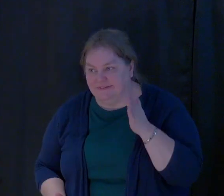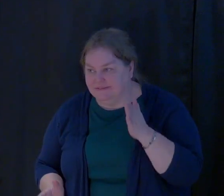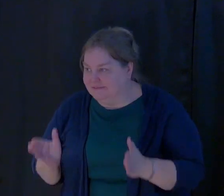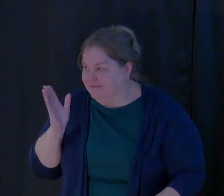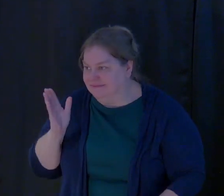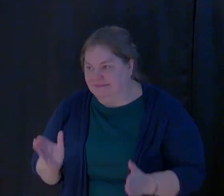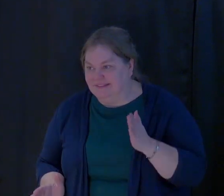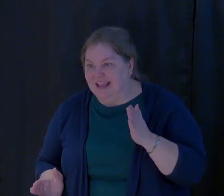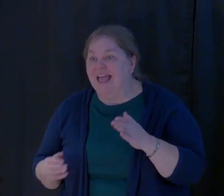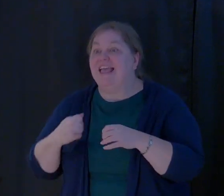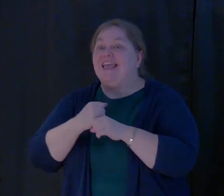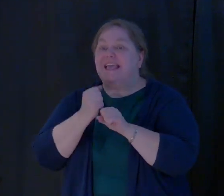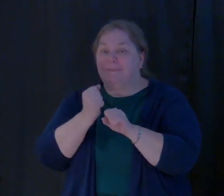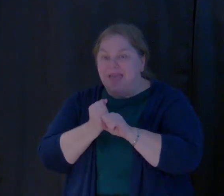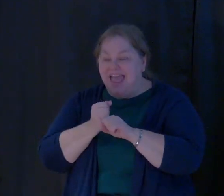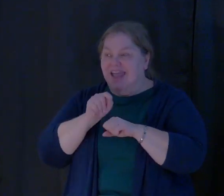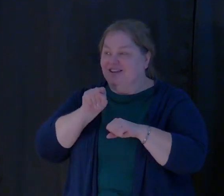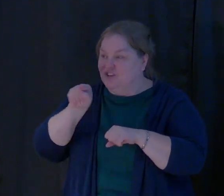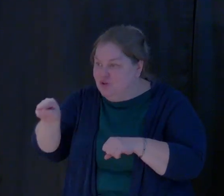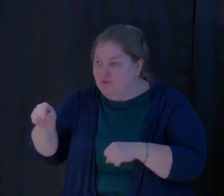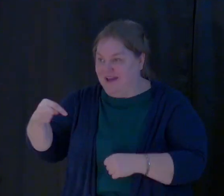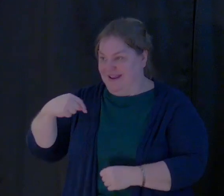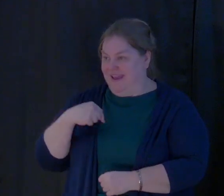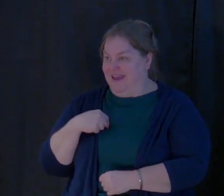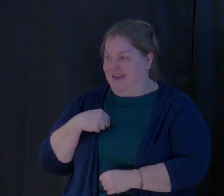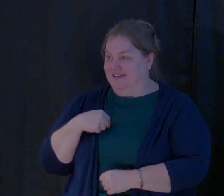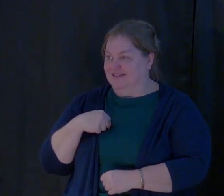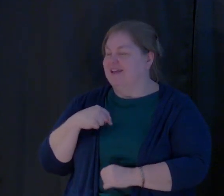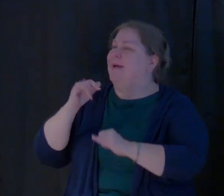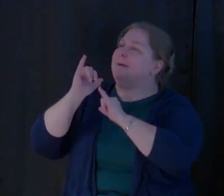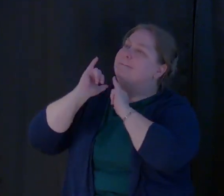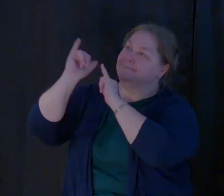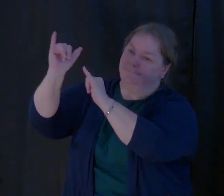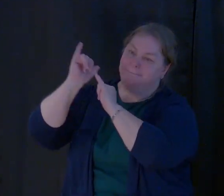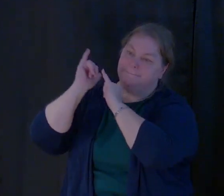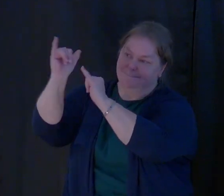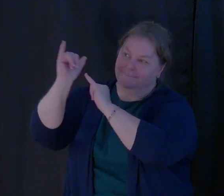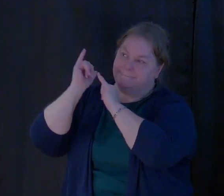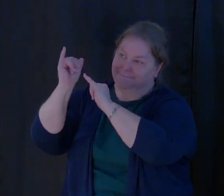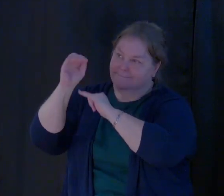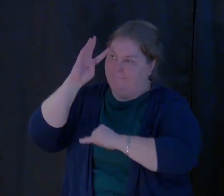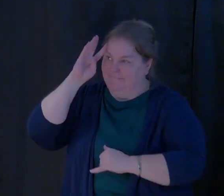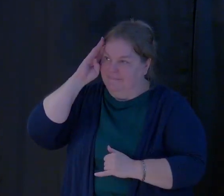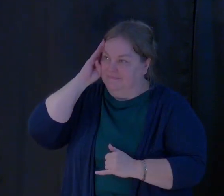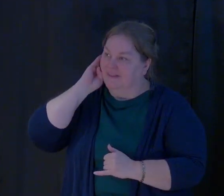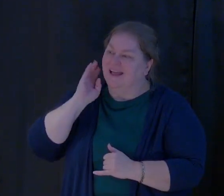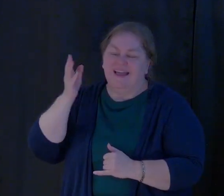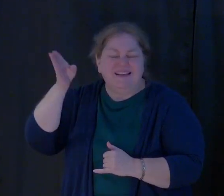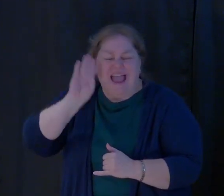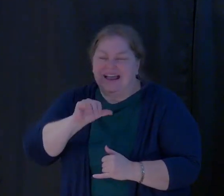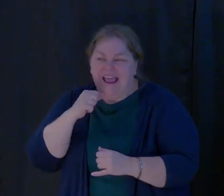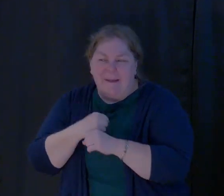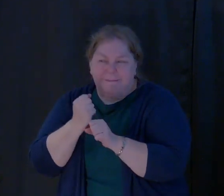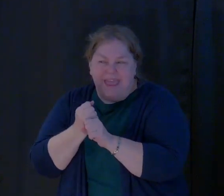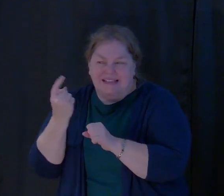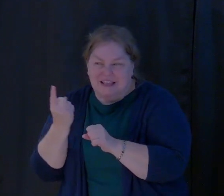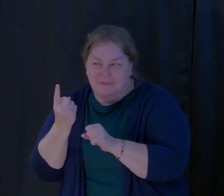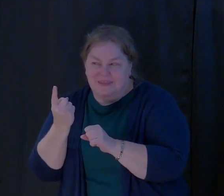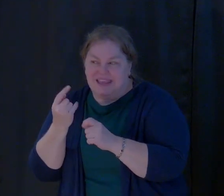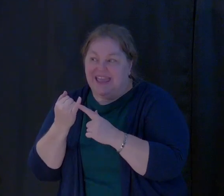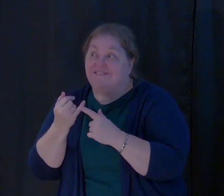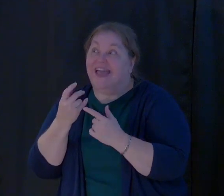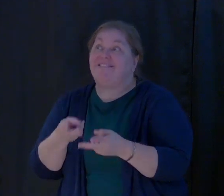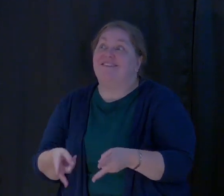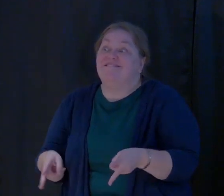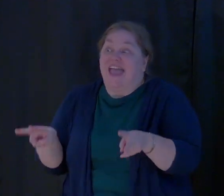He made you and I in his very image and God wouldn't make something in his image if it didn't have a value